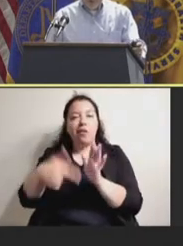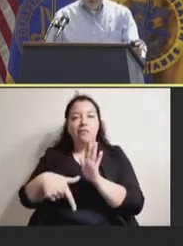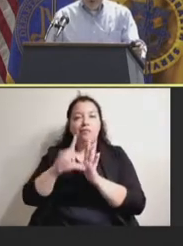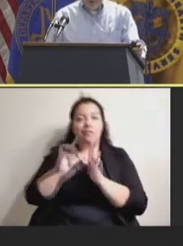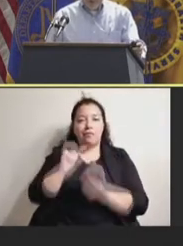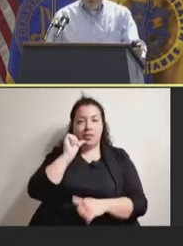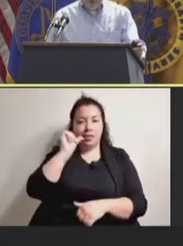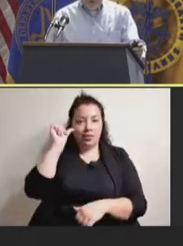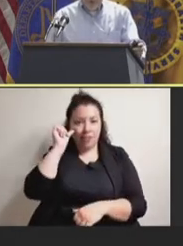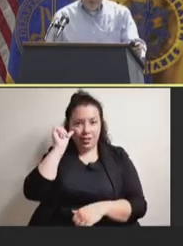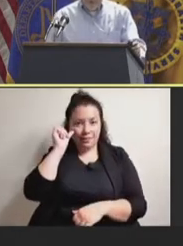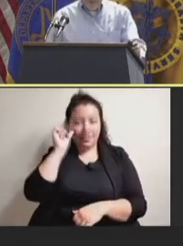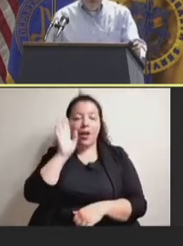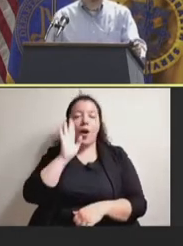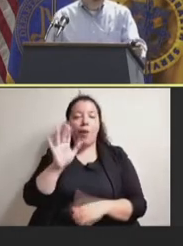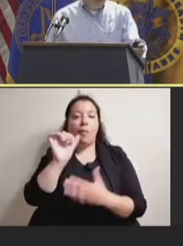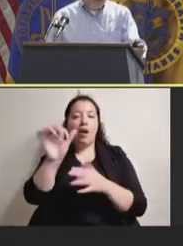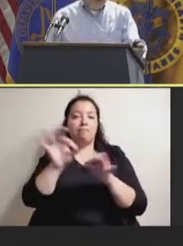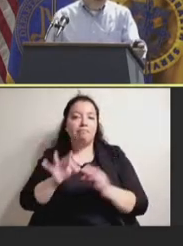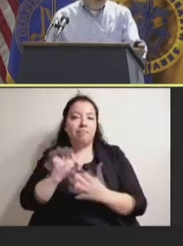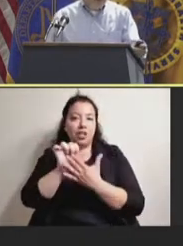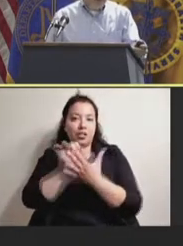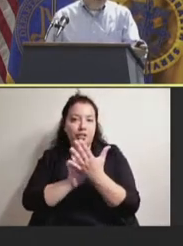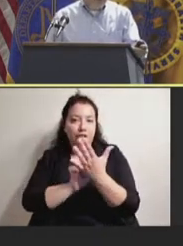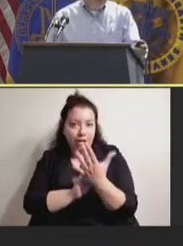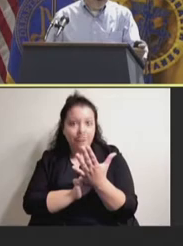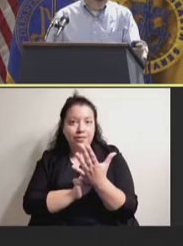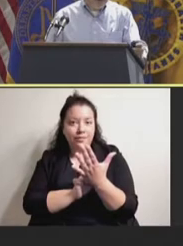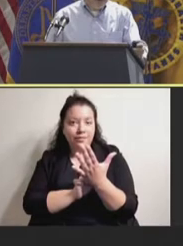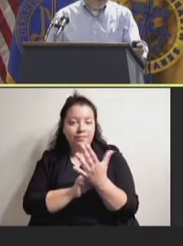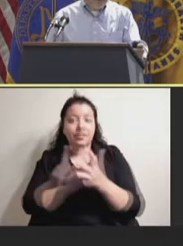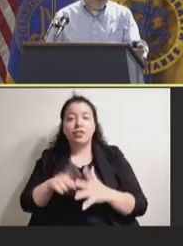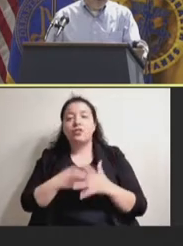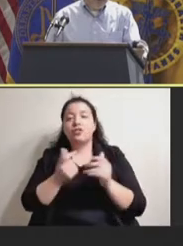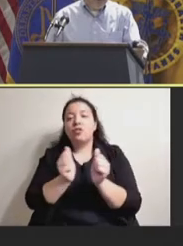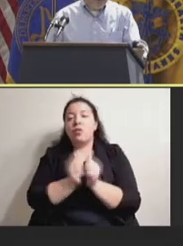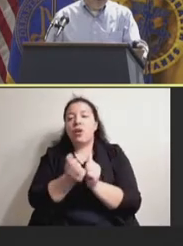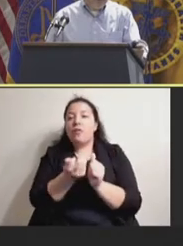overview of our agenda in a moment. Let's start with a few housekeeping items.